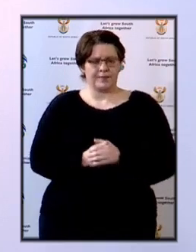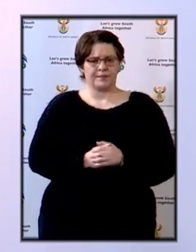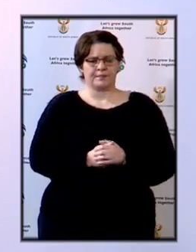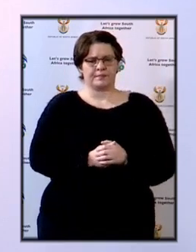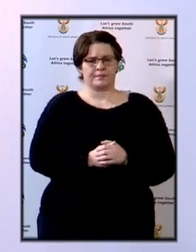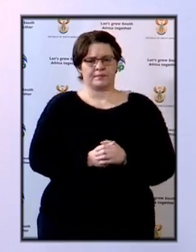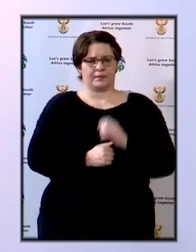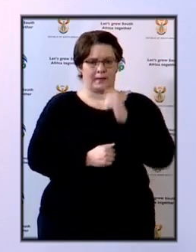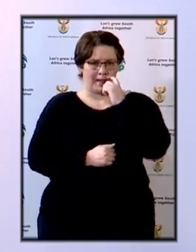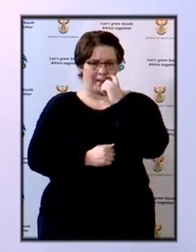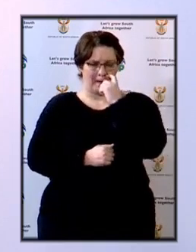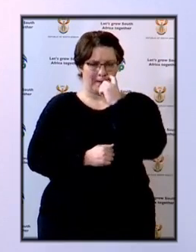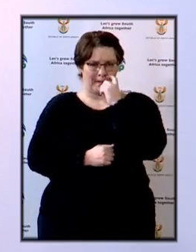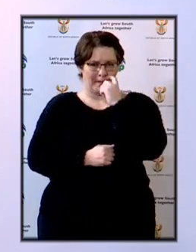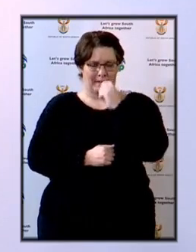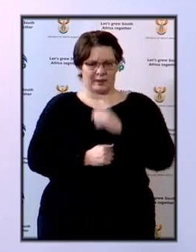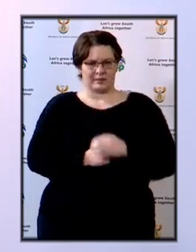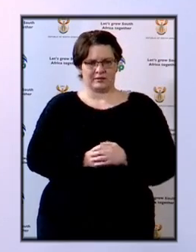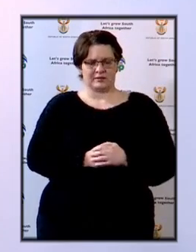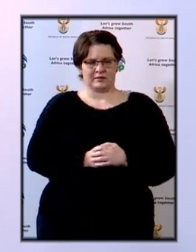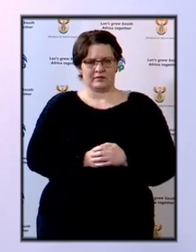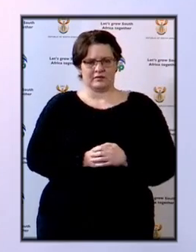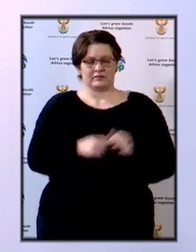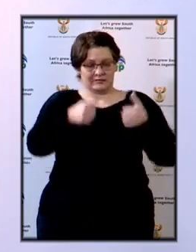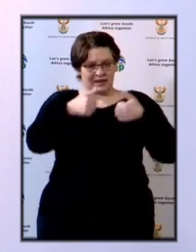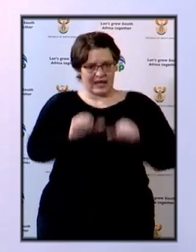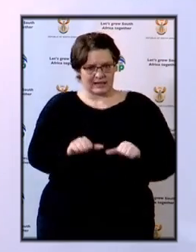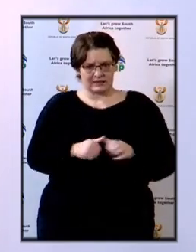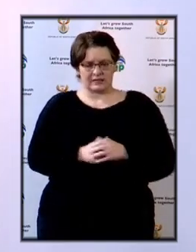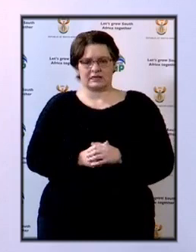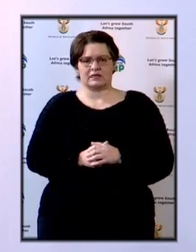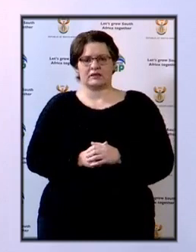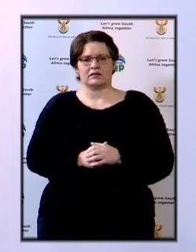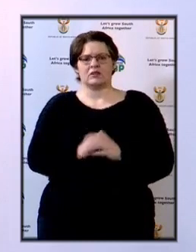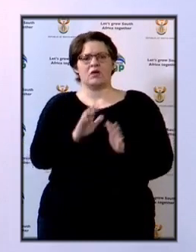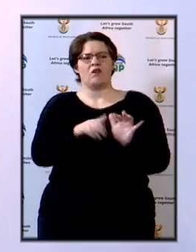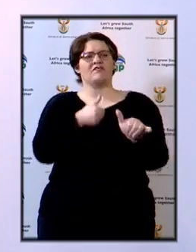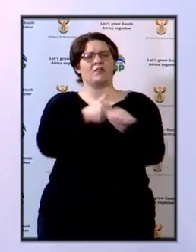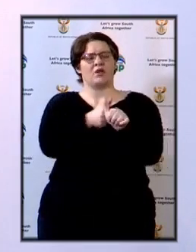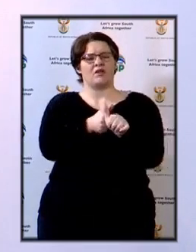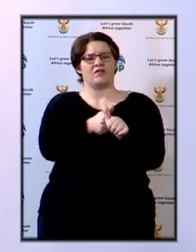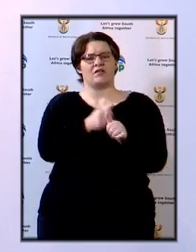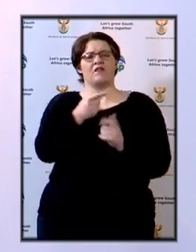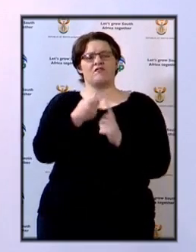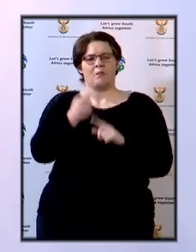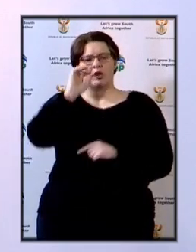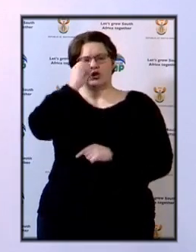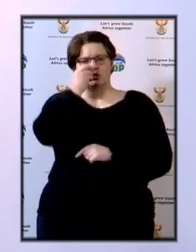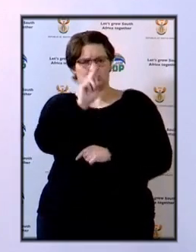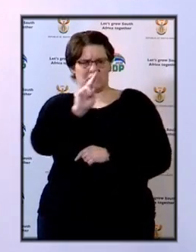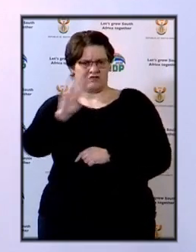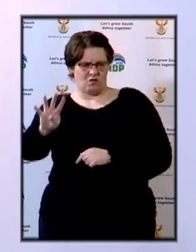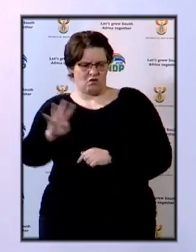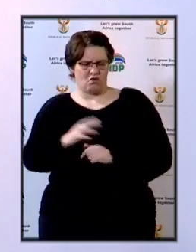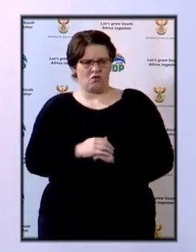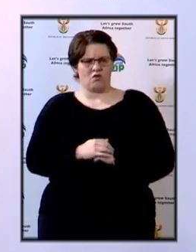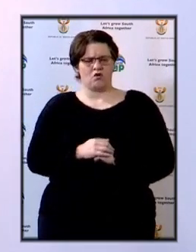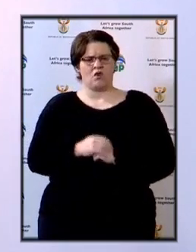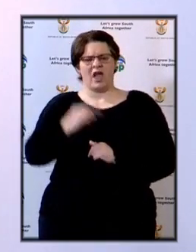VBS? The next question is a follow-up from Cale from News24.